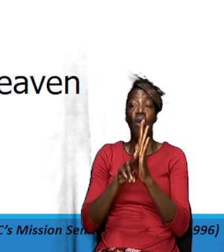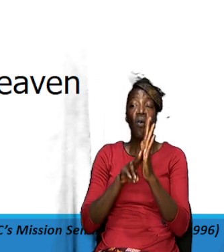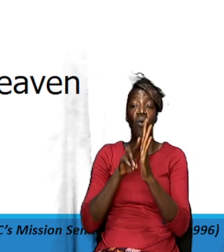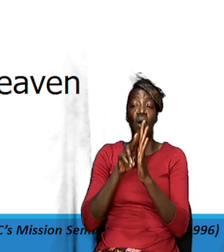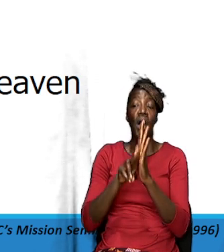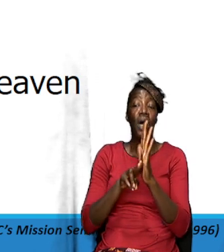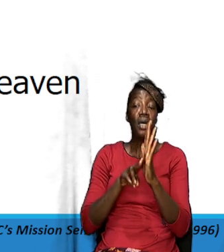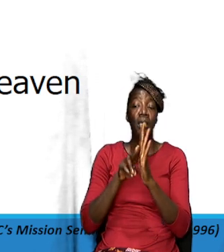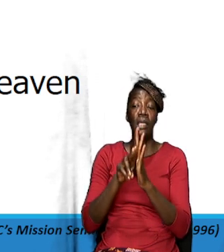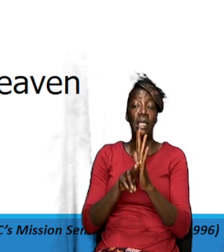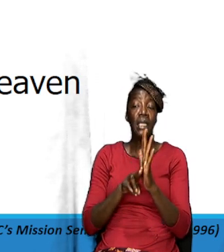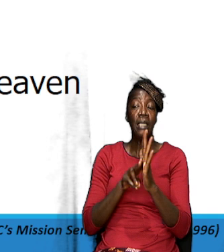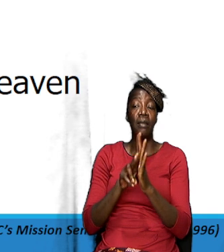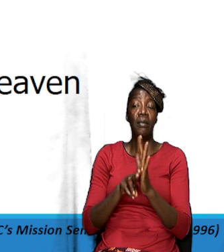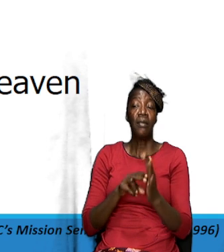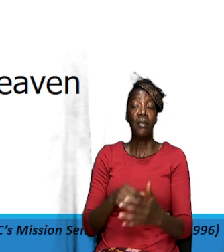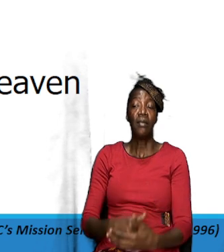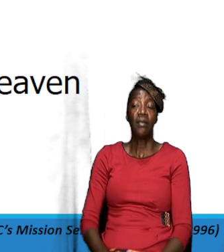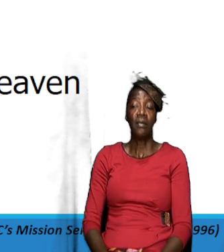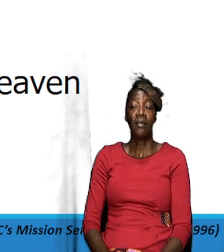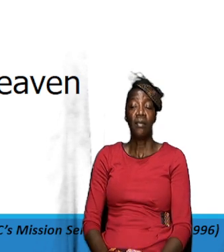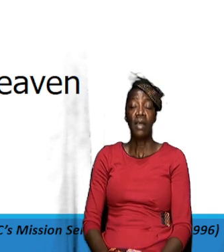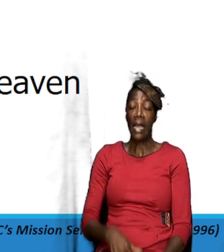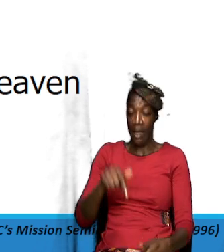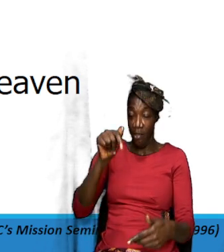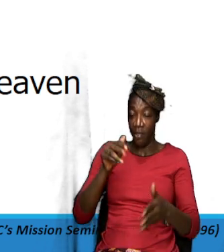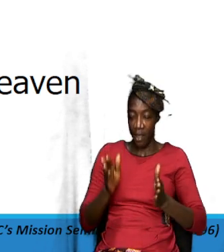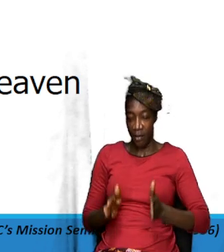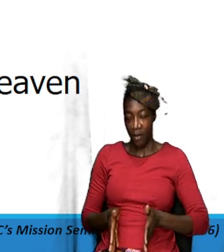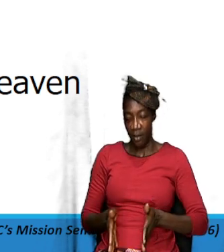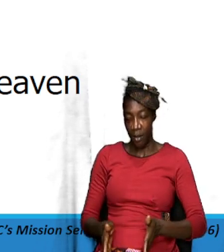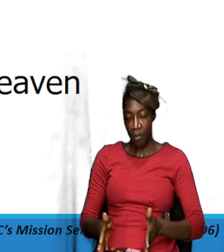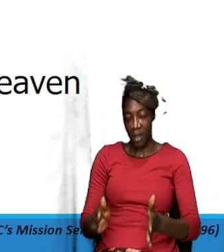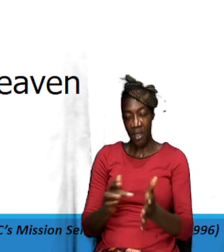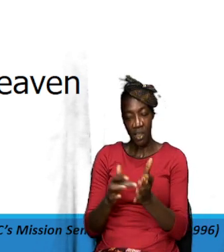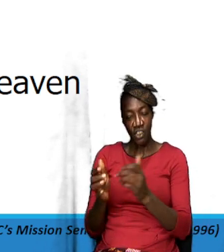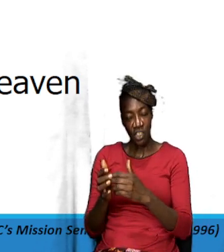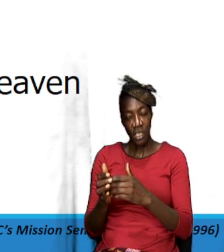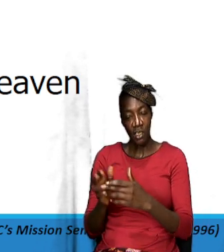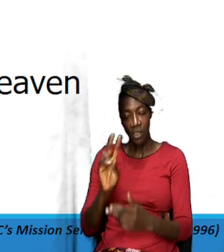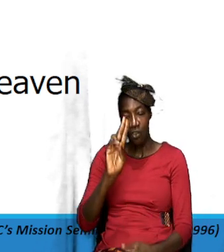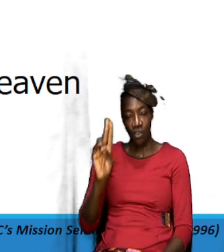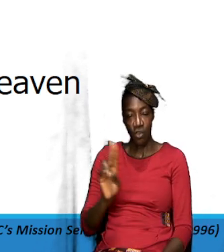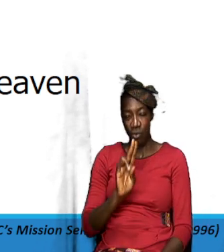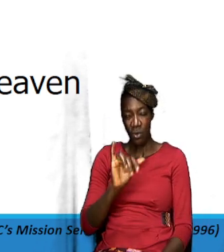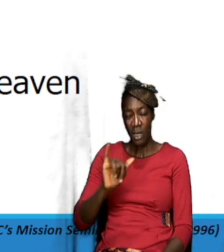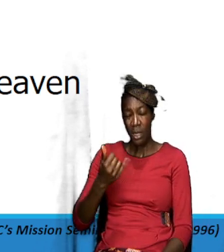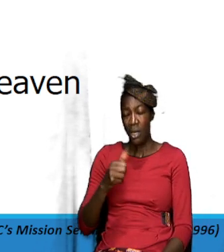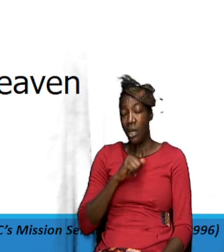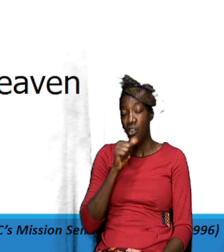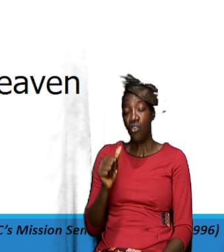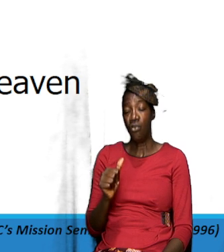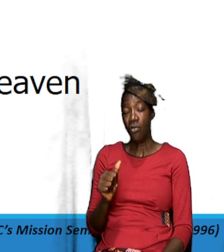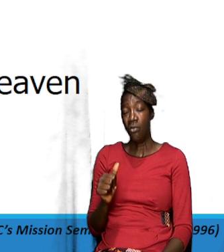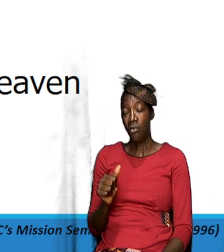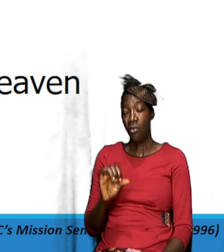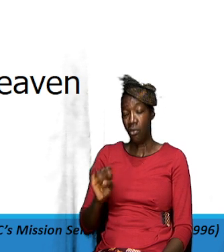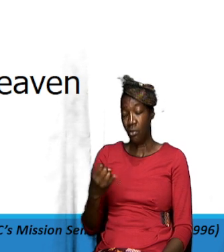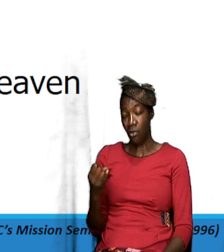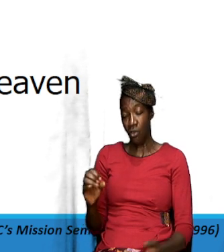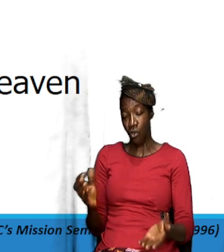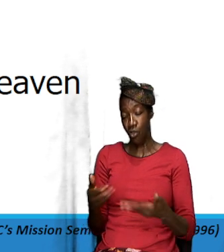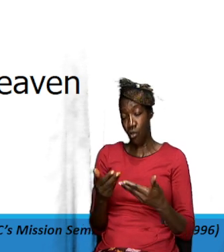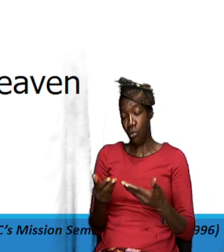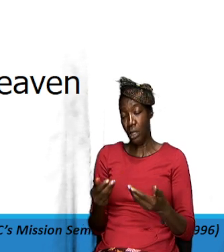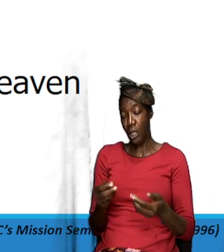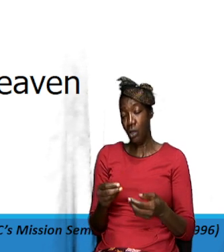believe this is the method that he used so it is not just something that we must repeat but it is a